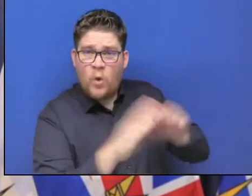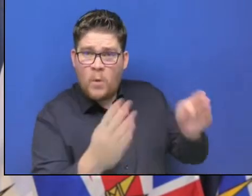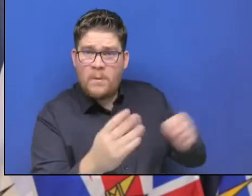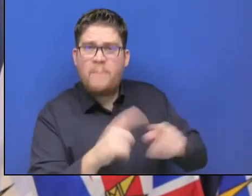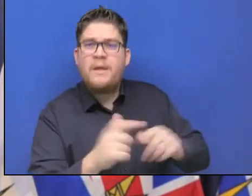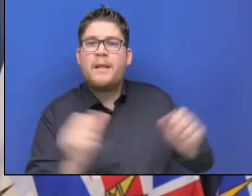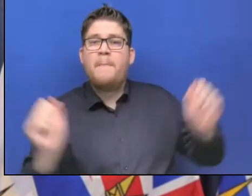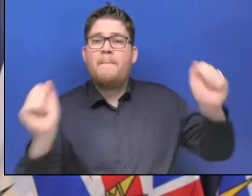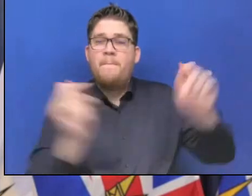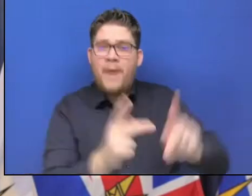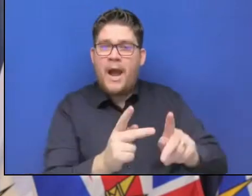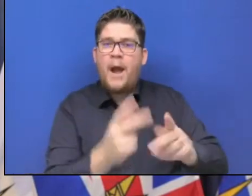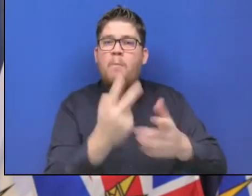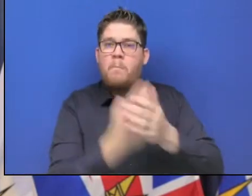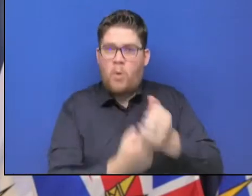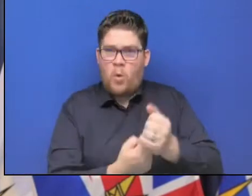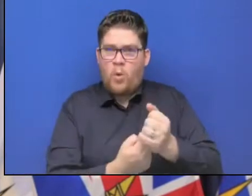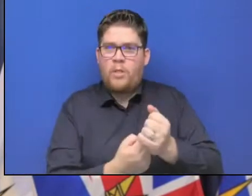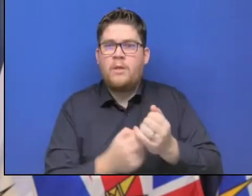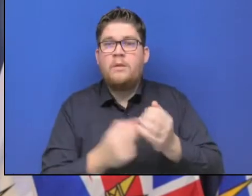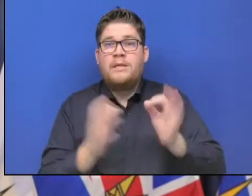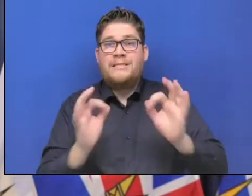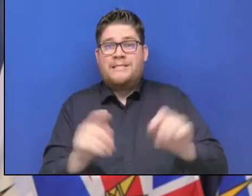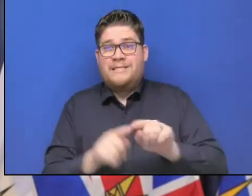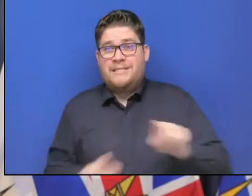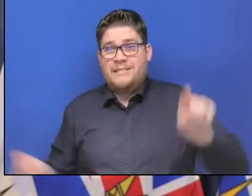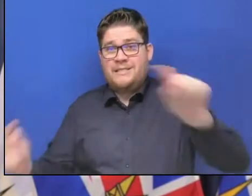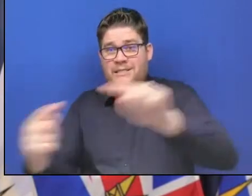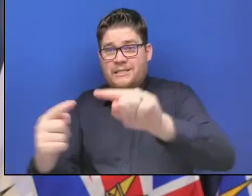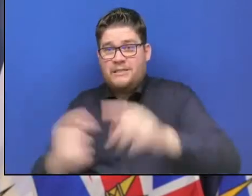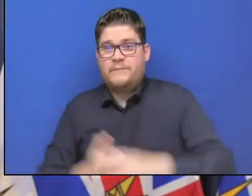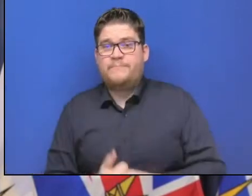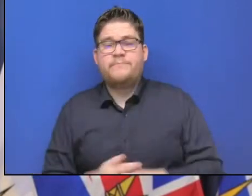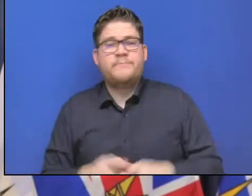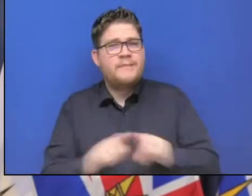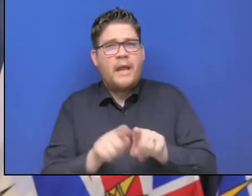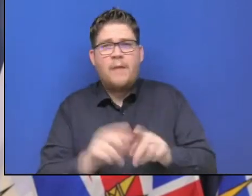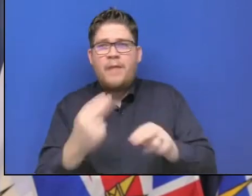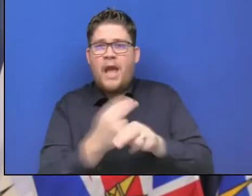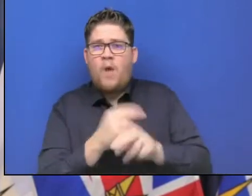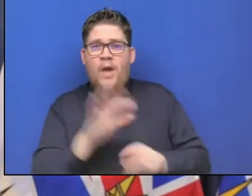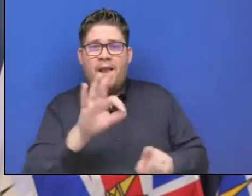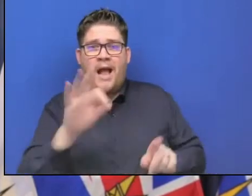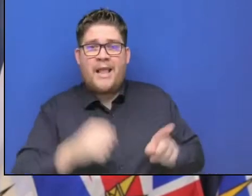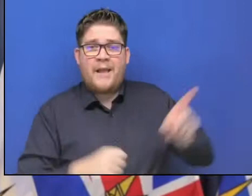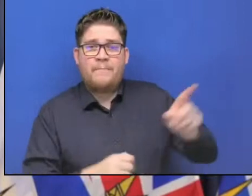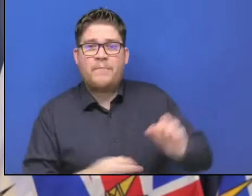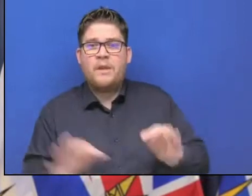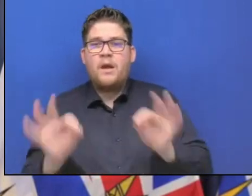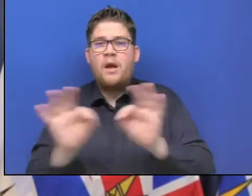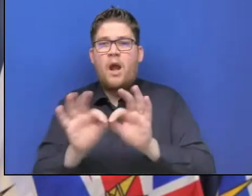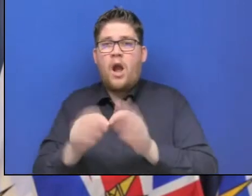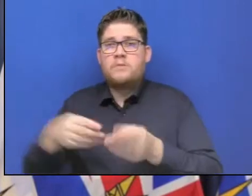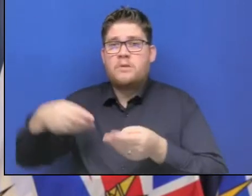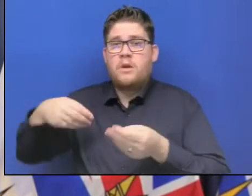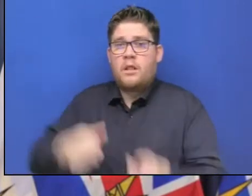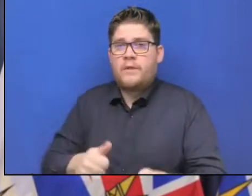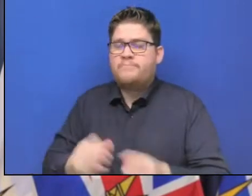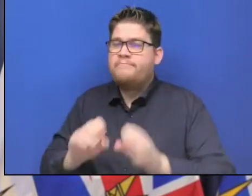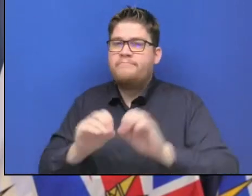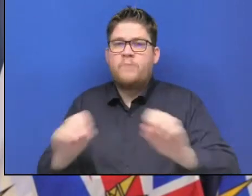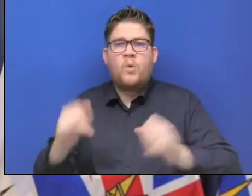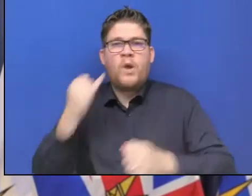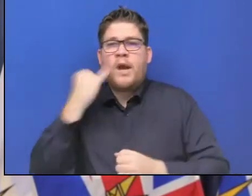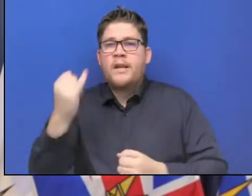Highway 99. No idea on cost at this point in time, but we have engineers assessing the extent of the damage.